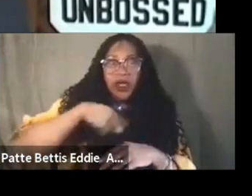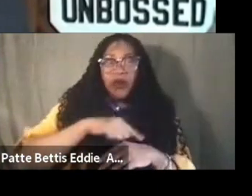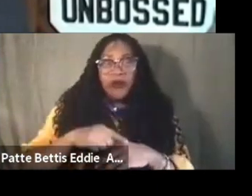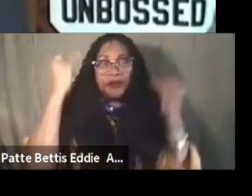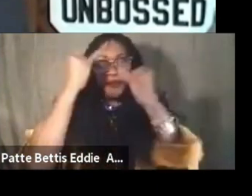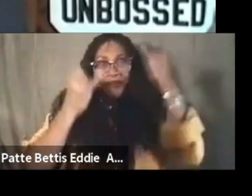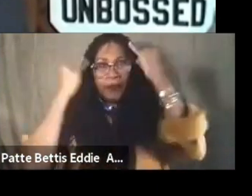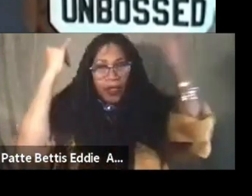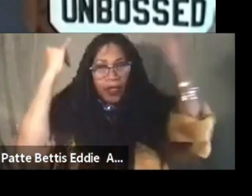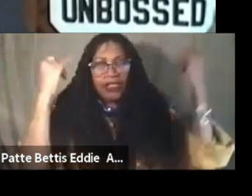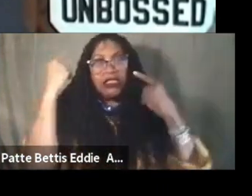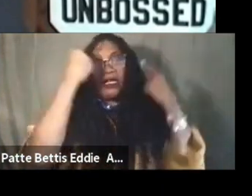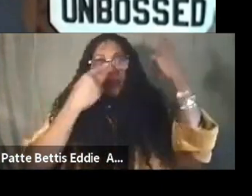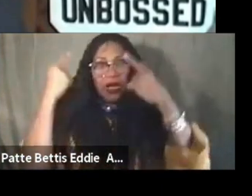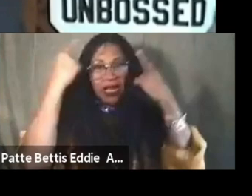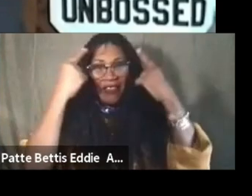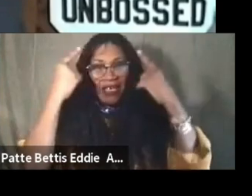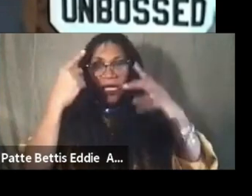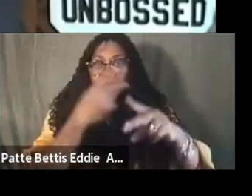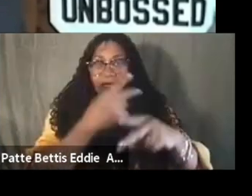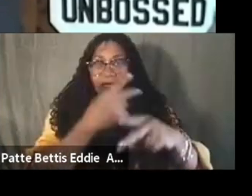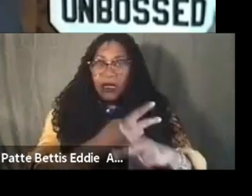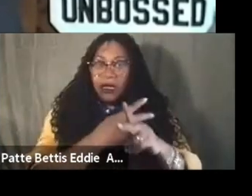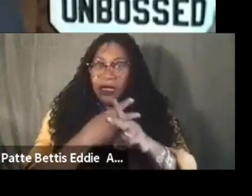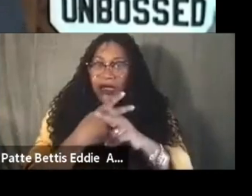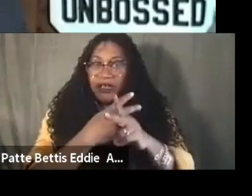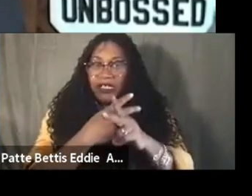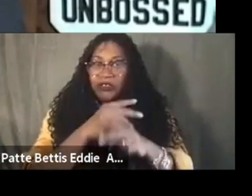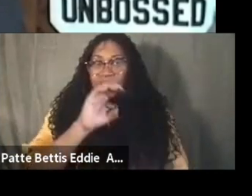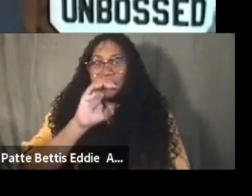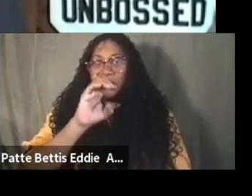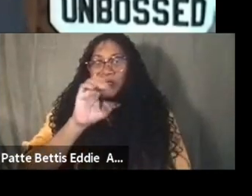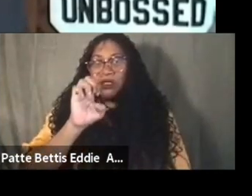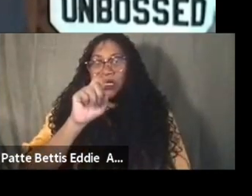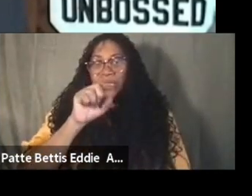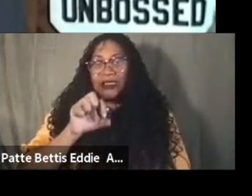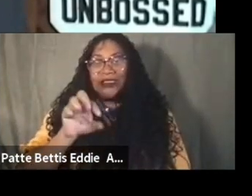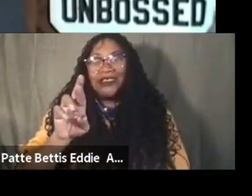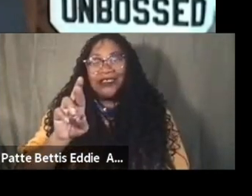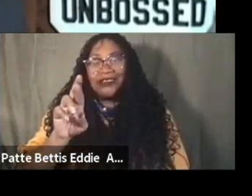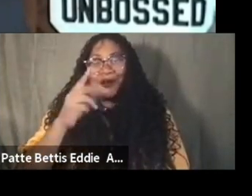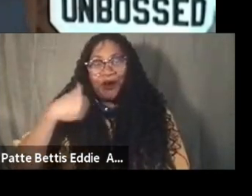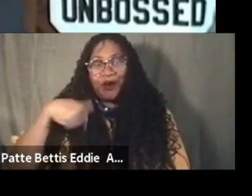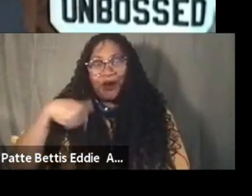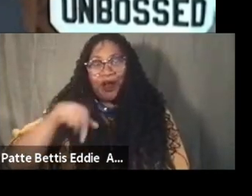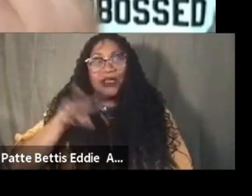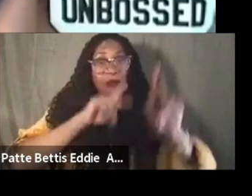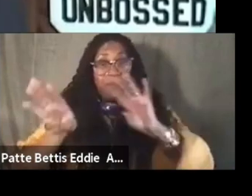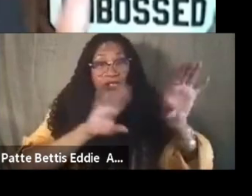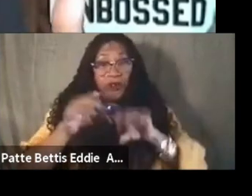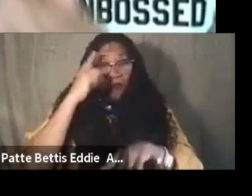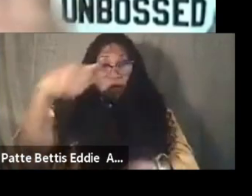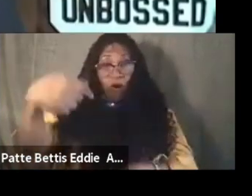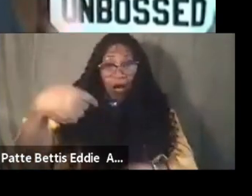imagining and really thinking uh carefully about what it means to center us and how people are doing that in their their work all of the time and that